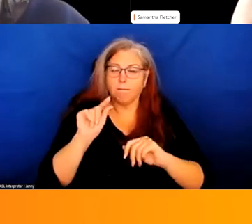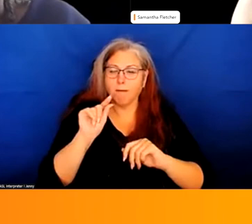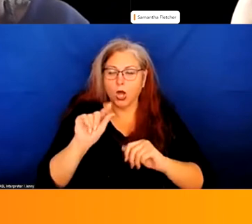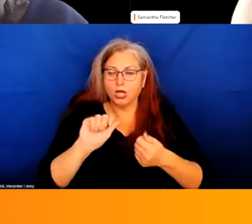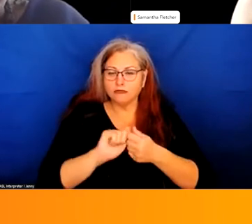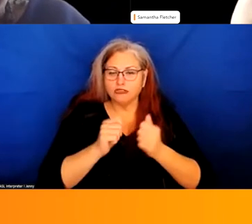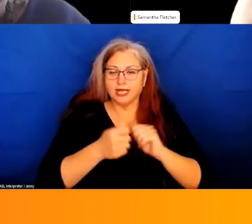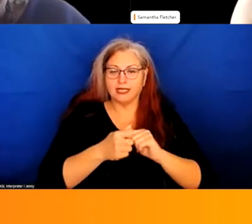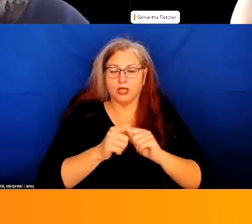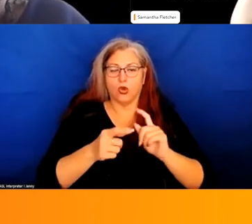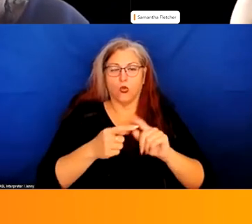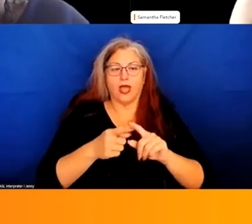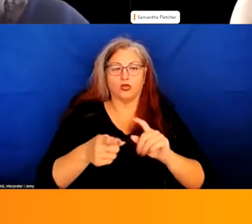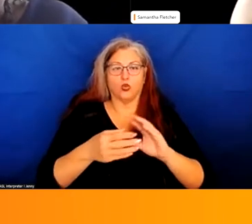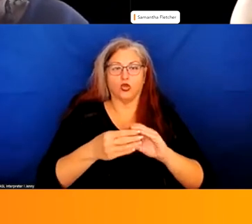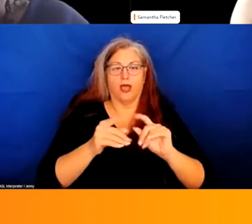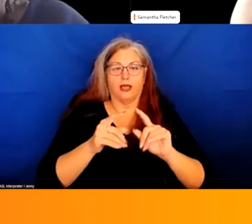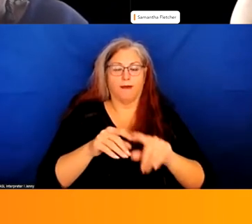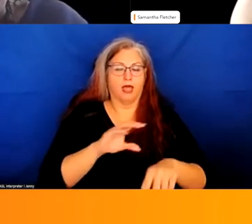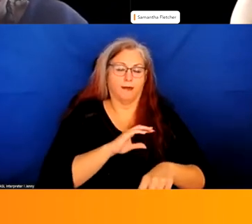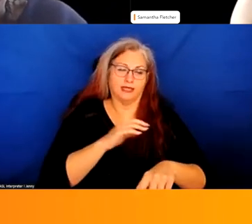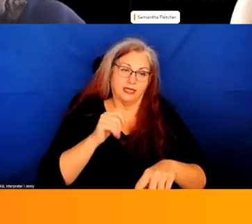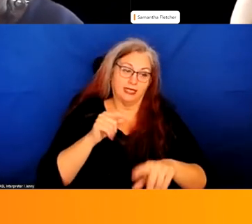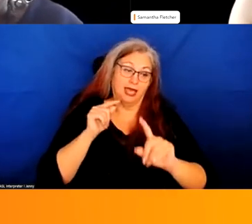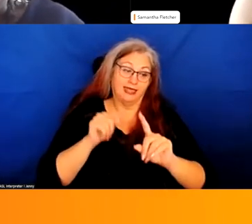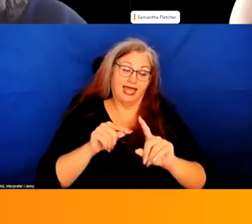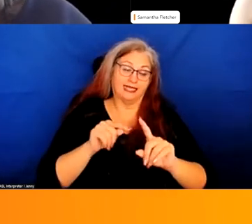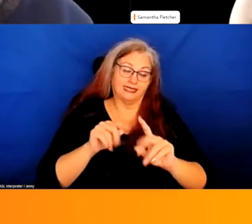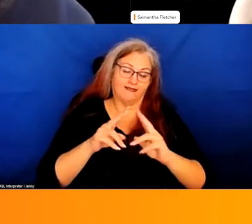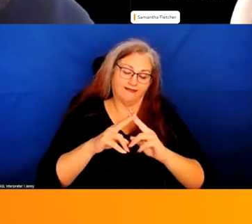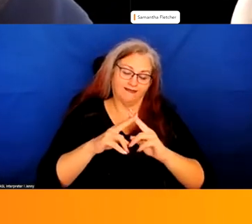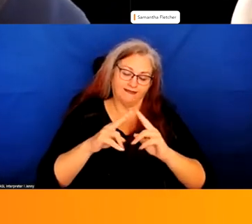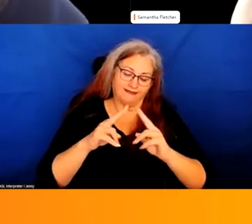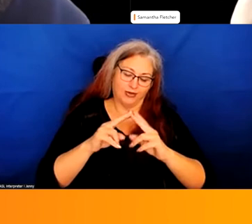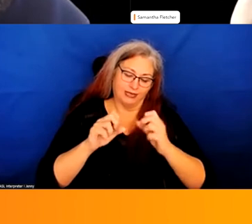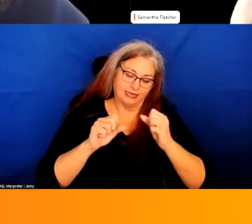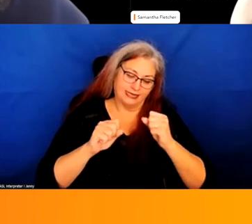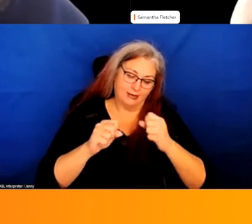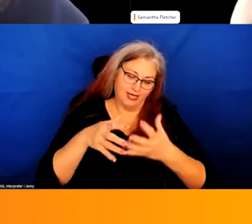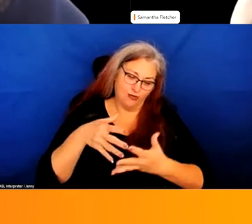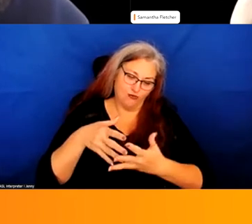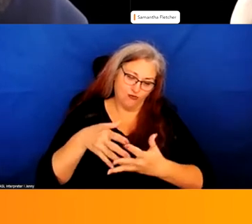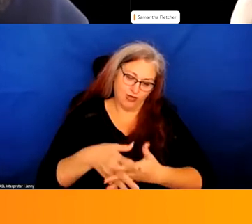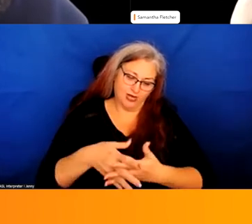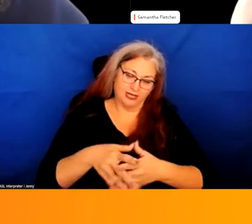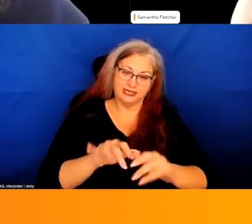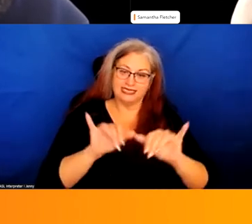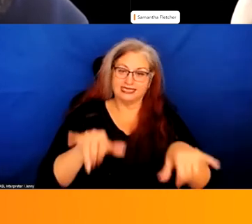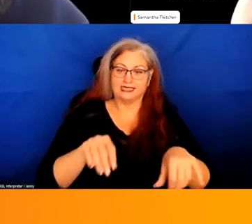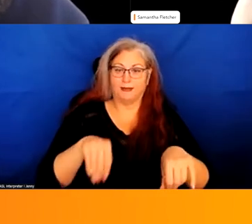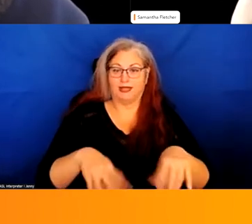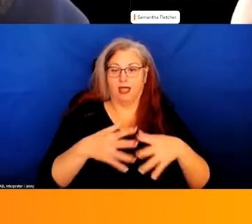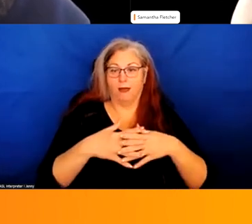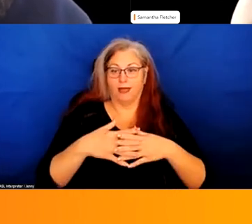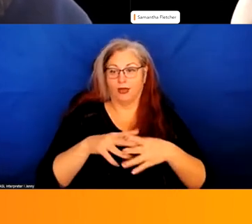when you are talking about law enforcement, because that is a deeply, deeply embedded, um, system in American culture.